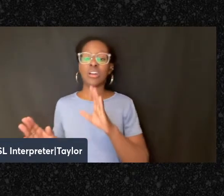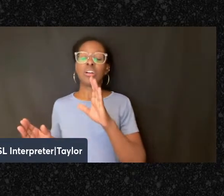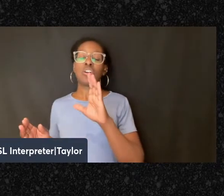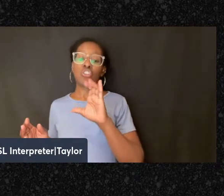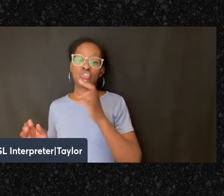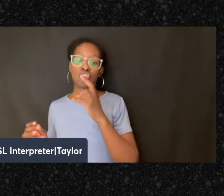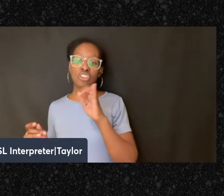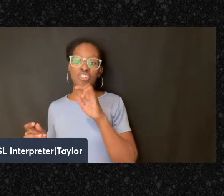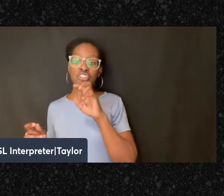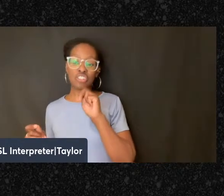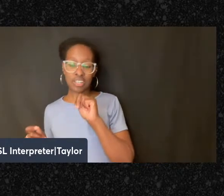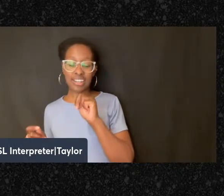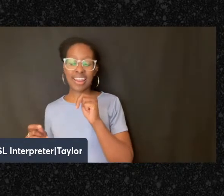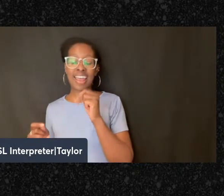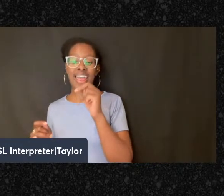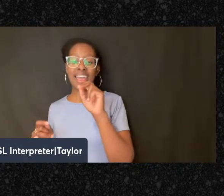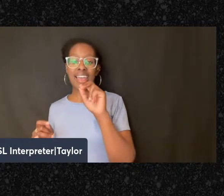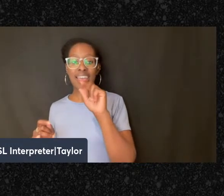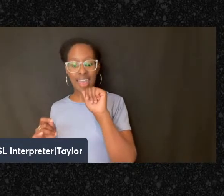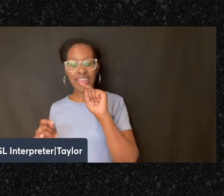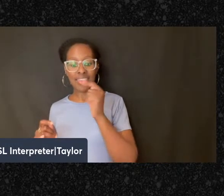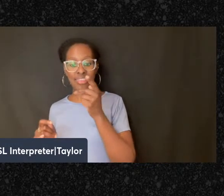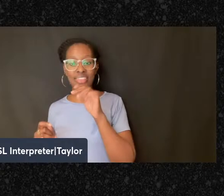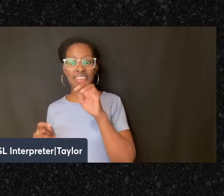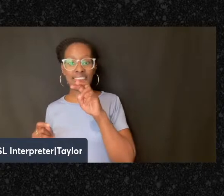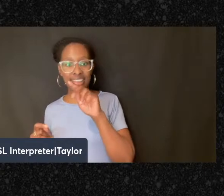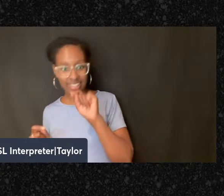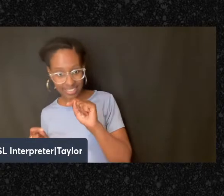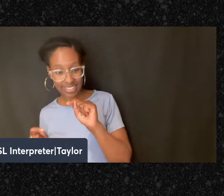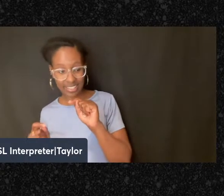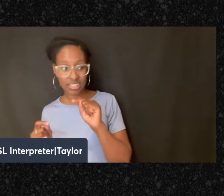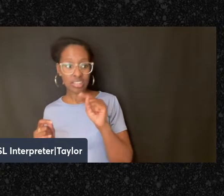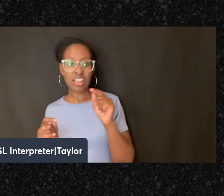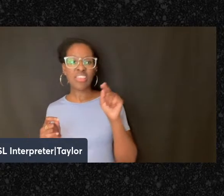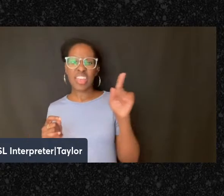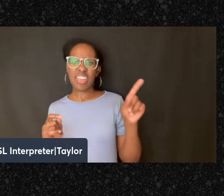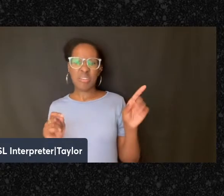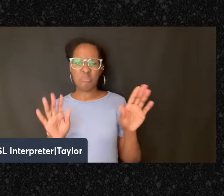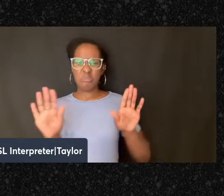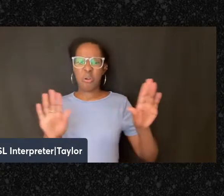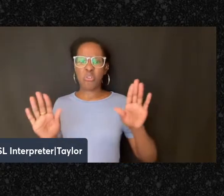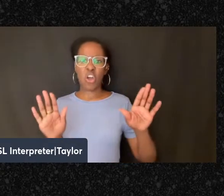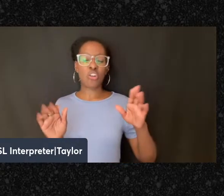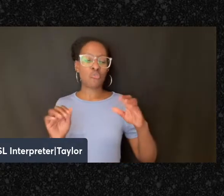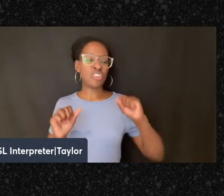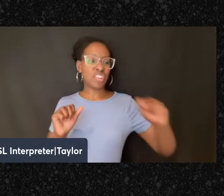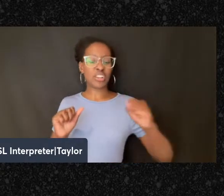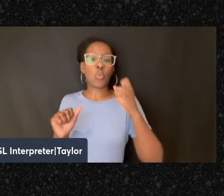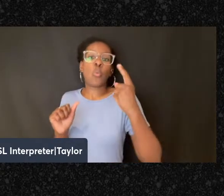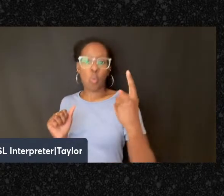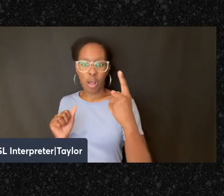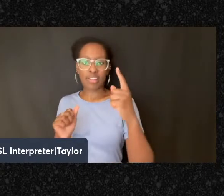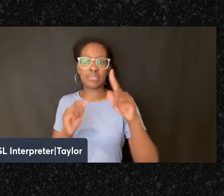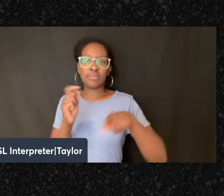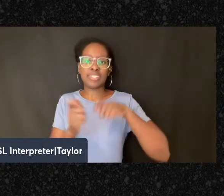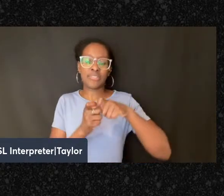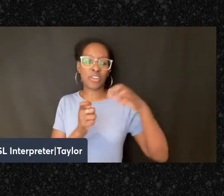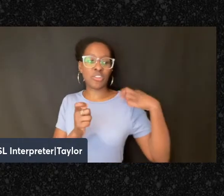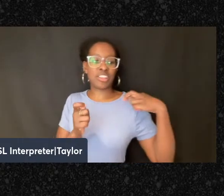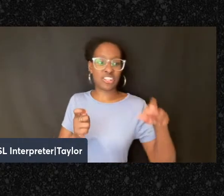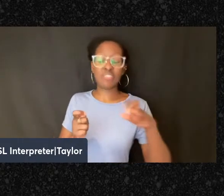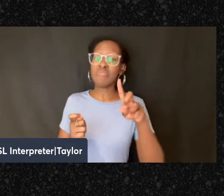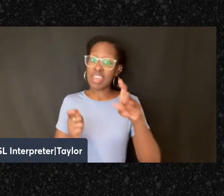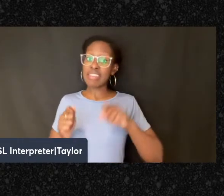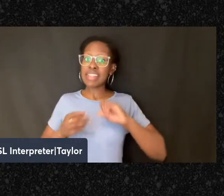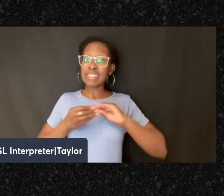even though they will often speak of themselves as rejecting religion. But you can still see these specificities manifesting